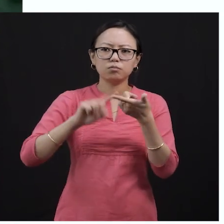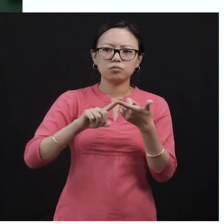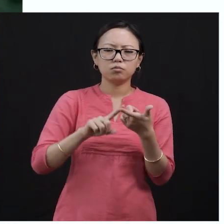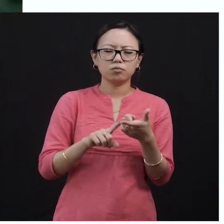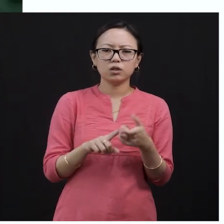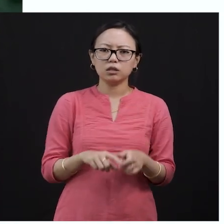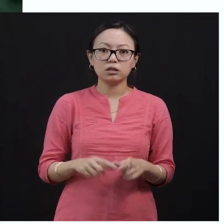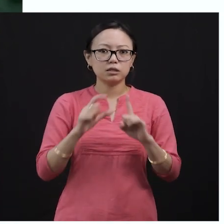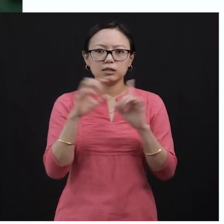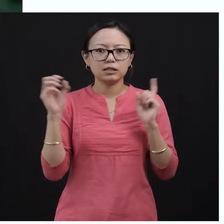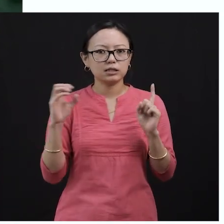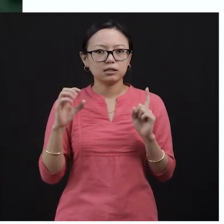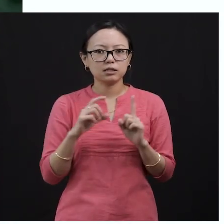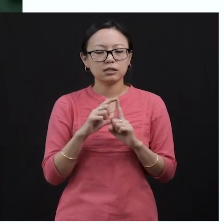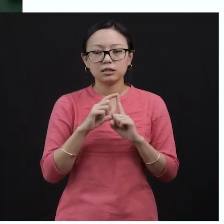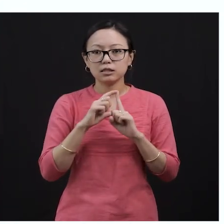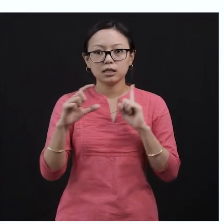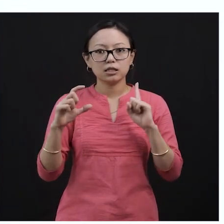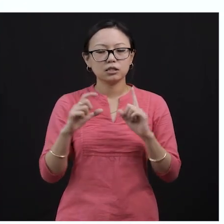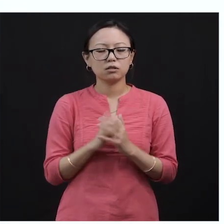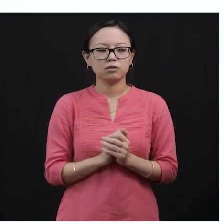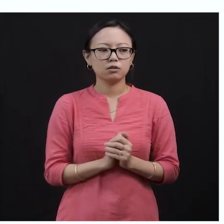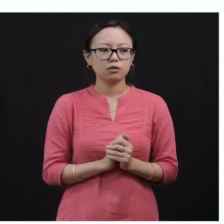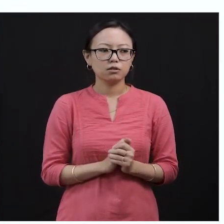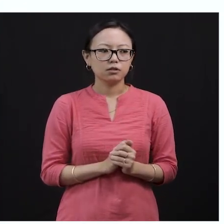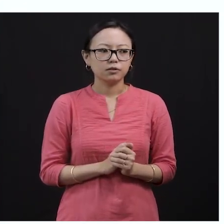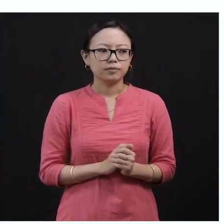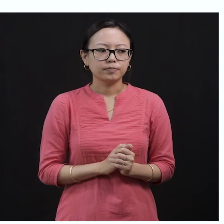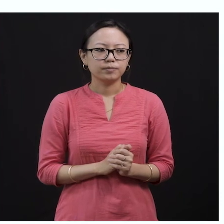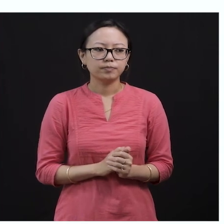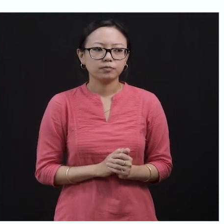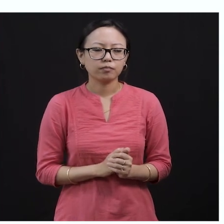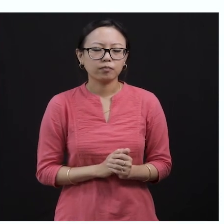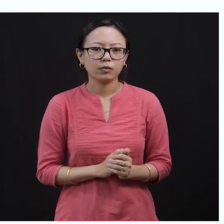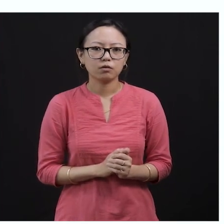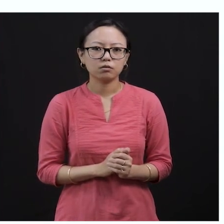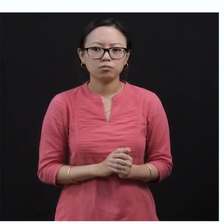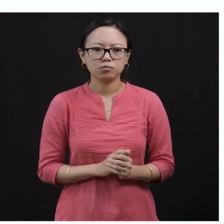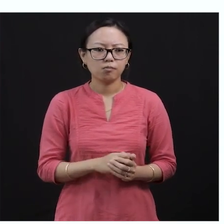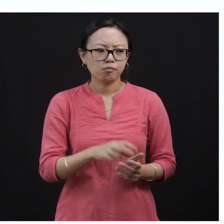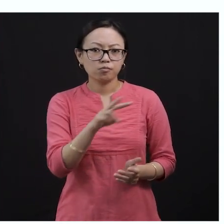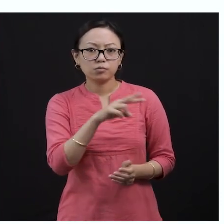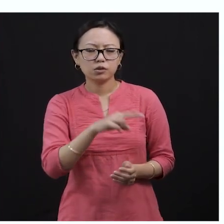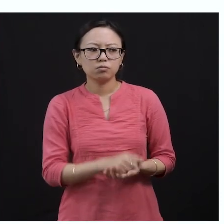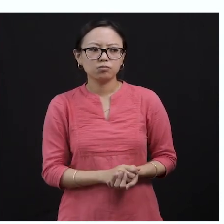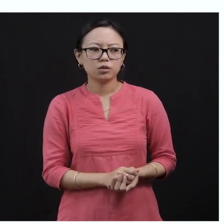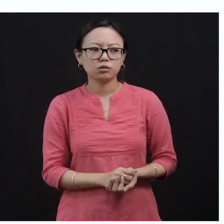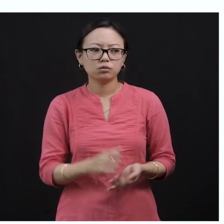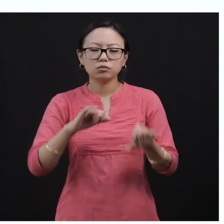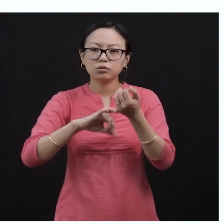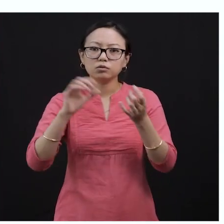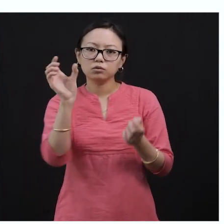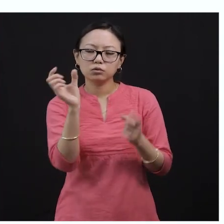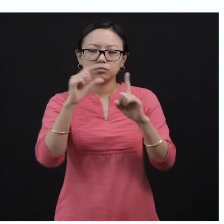but the mangoes is always very quick and very wise to escape that, okay? There, as I told you, both were super fighters. Mangoes cannot